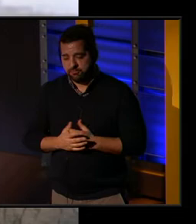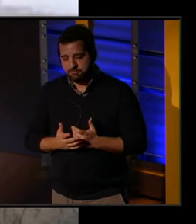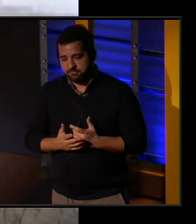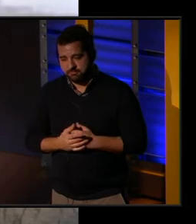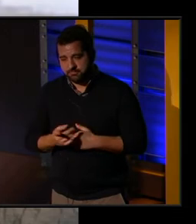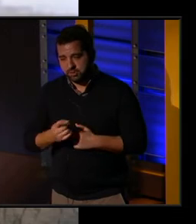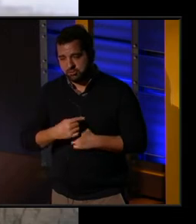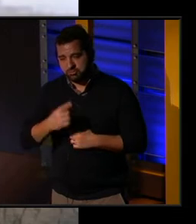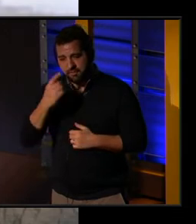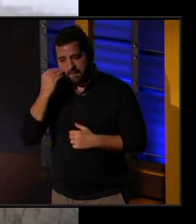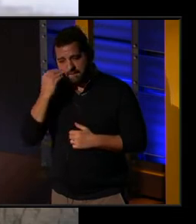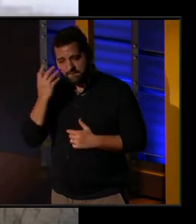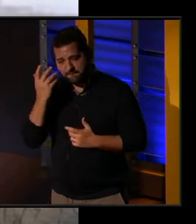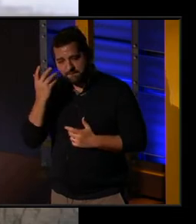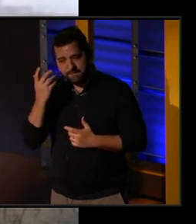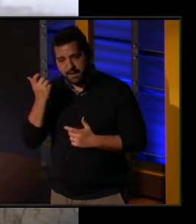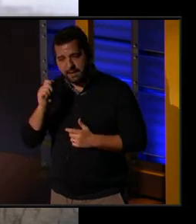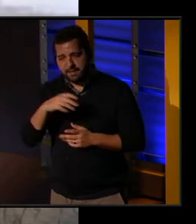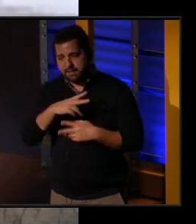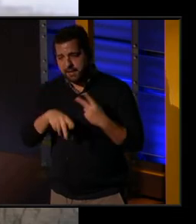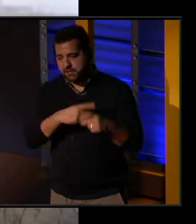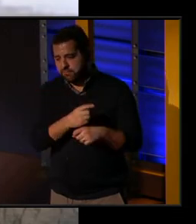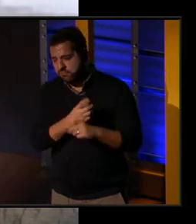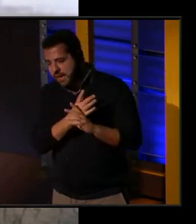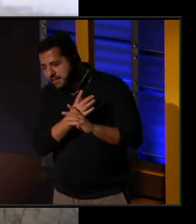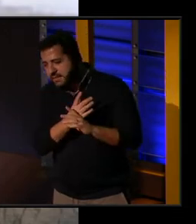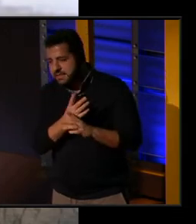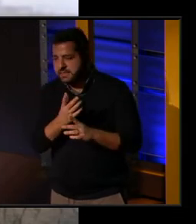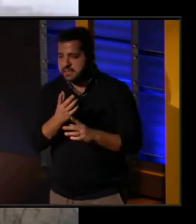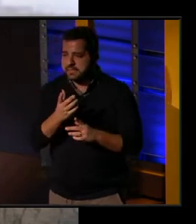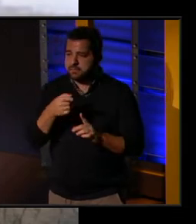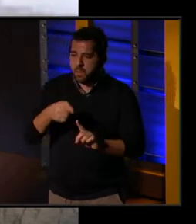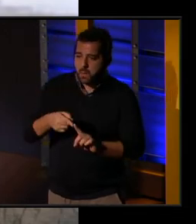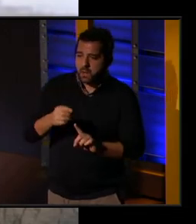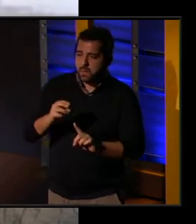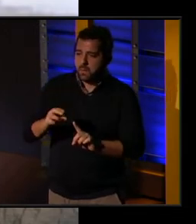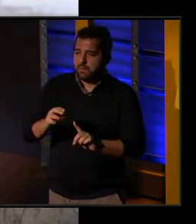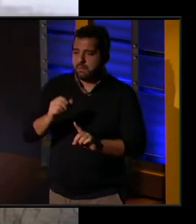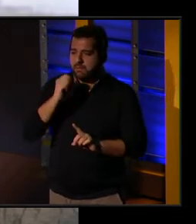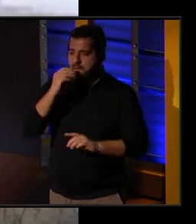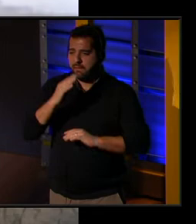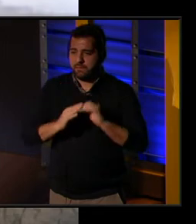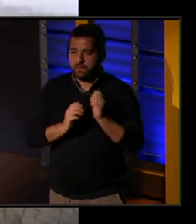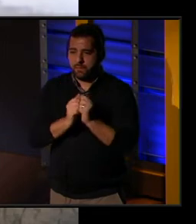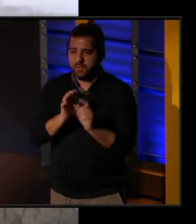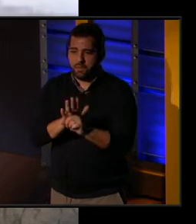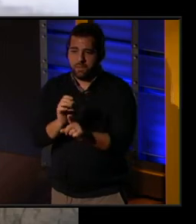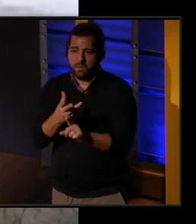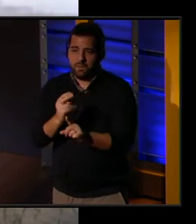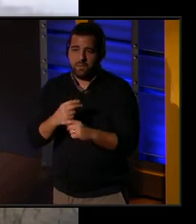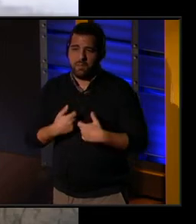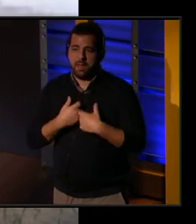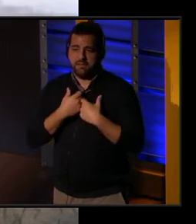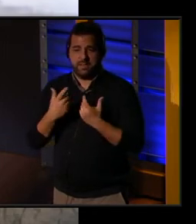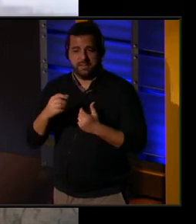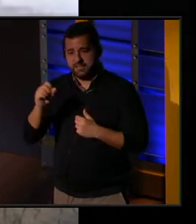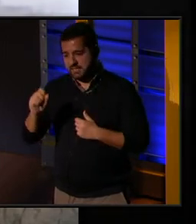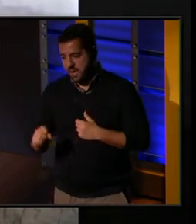Did you come to some sort of a crisis point or a point of discomfort with your own life in the South?